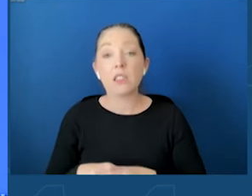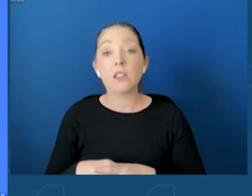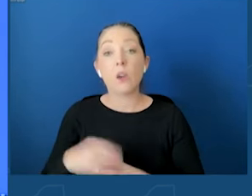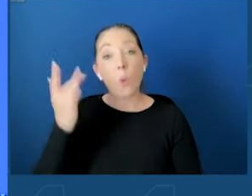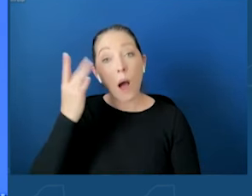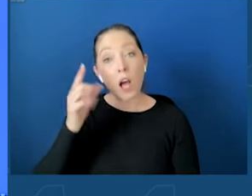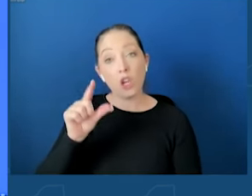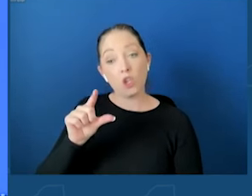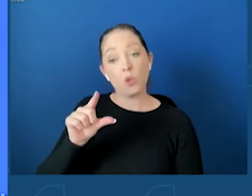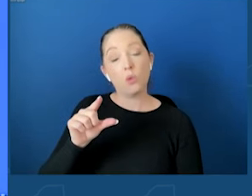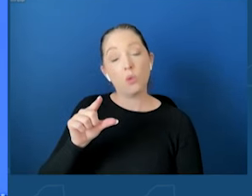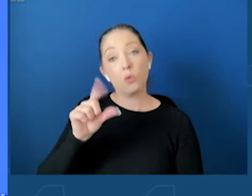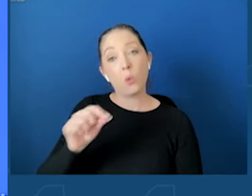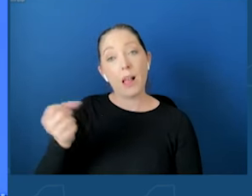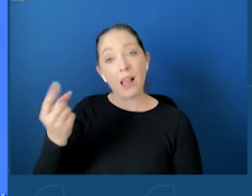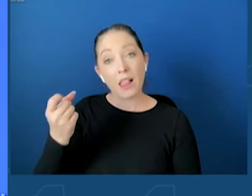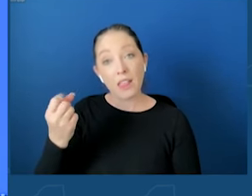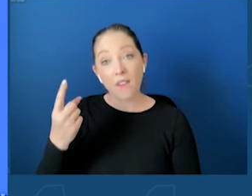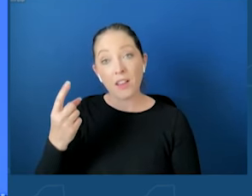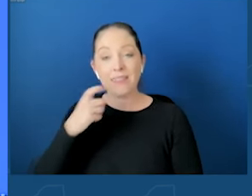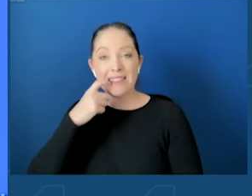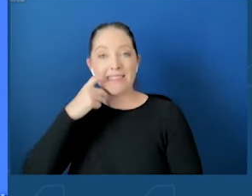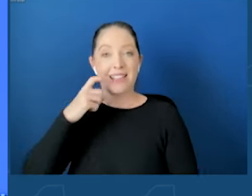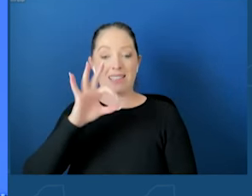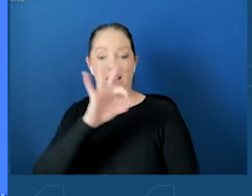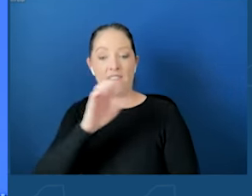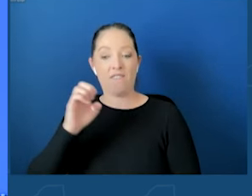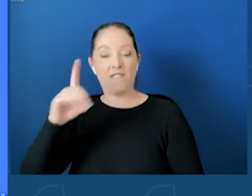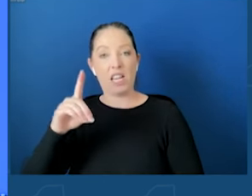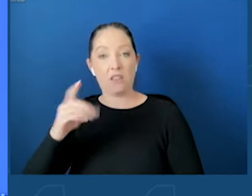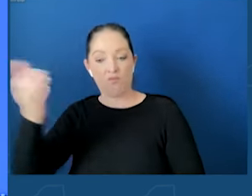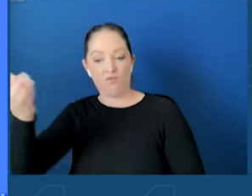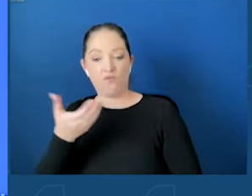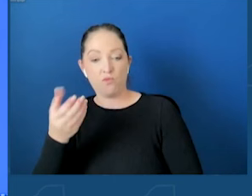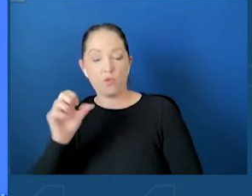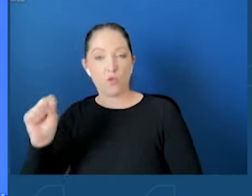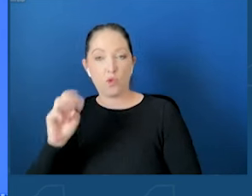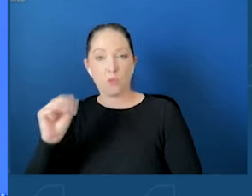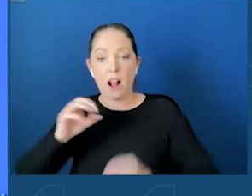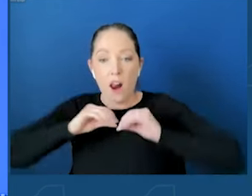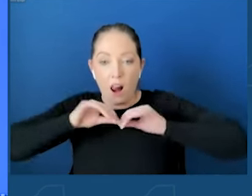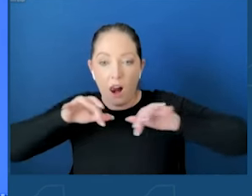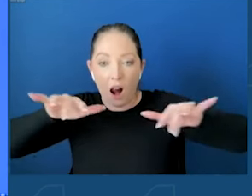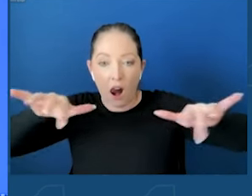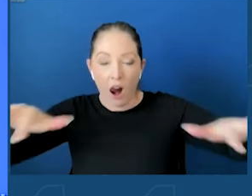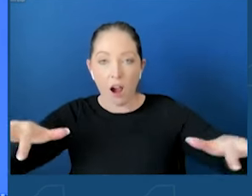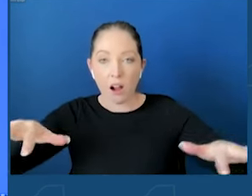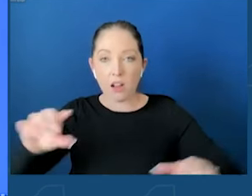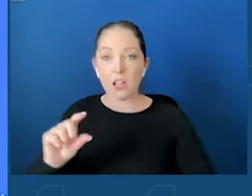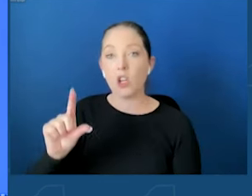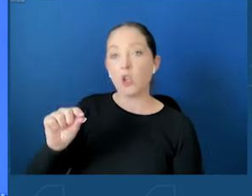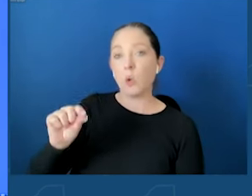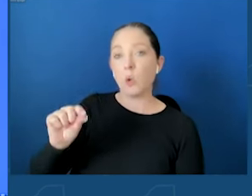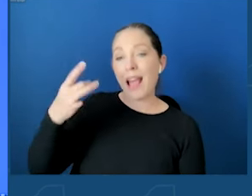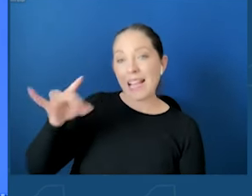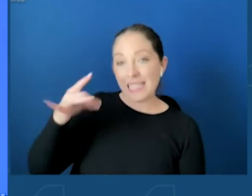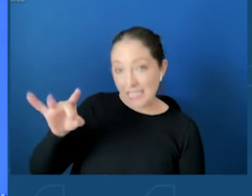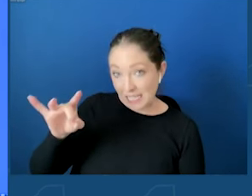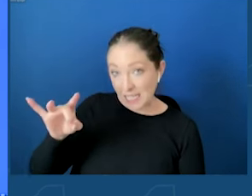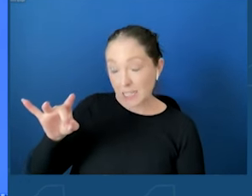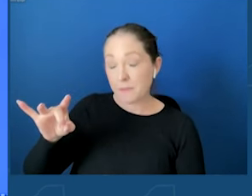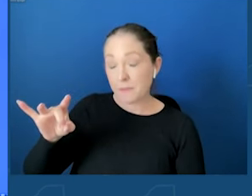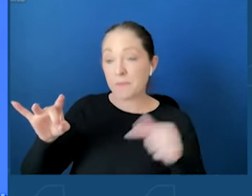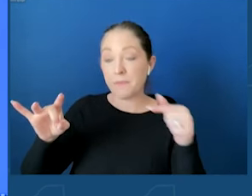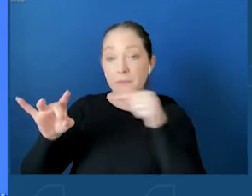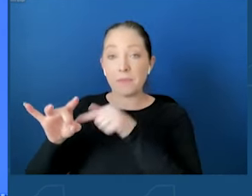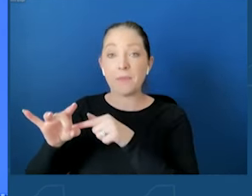to social media, and in 2018, self-poisonings amongst 10 to 12